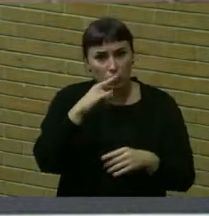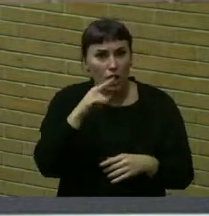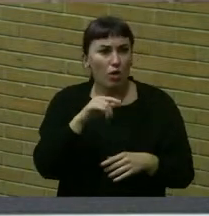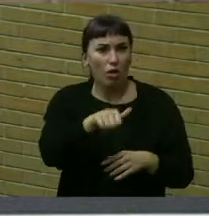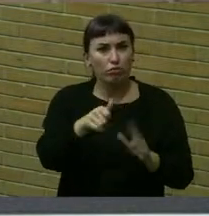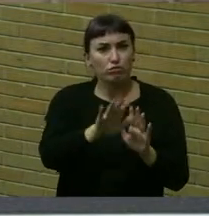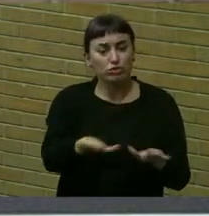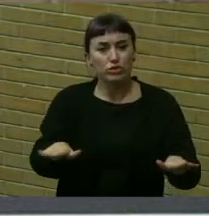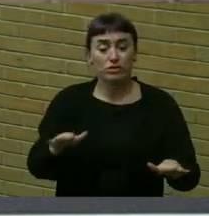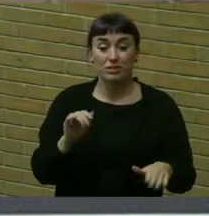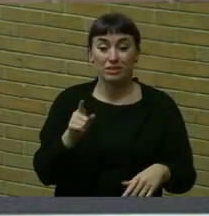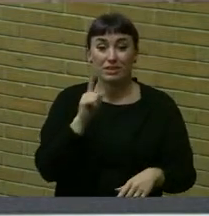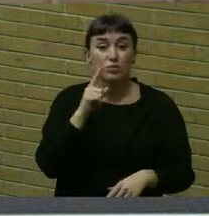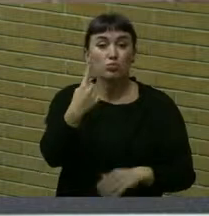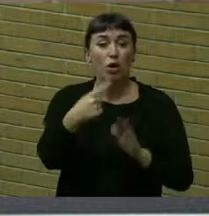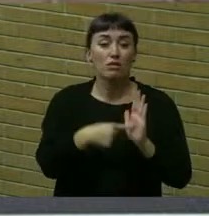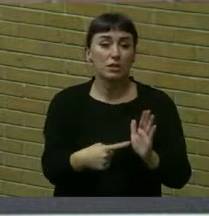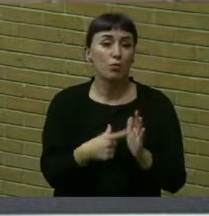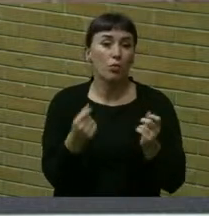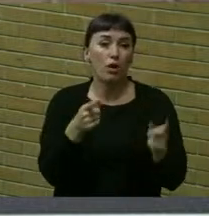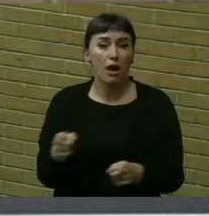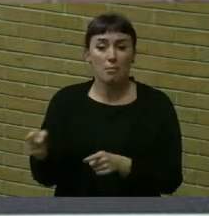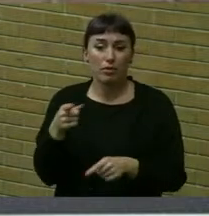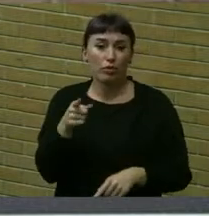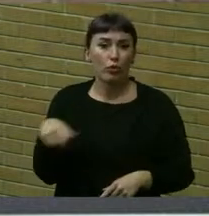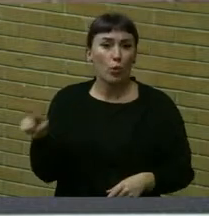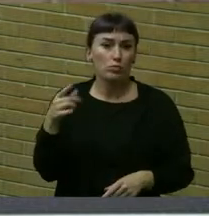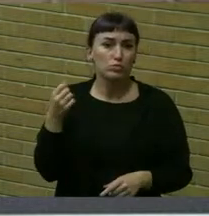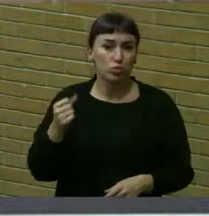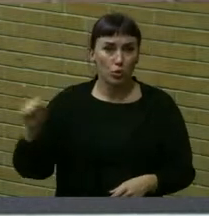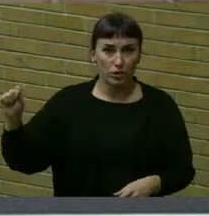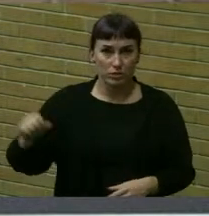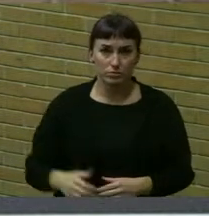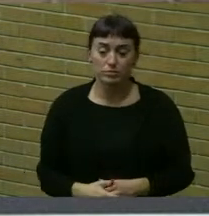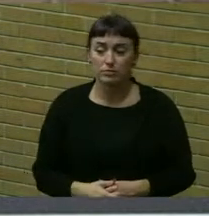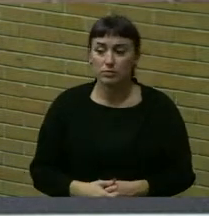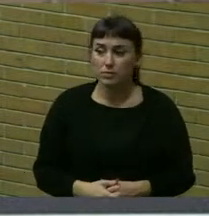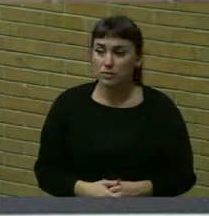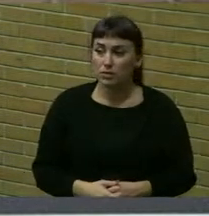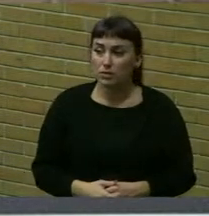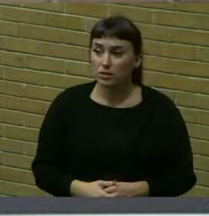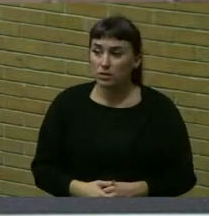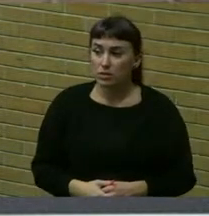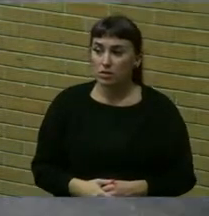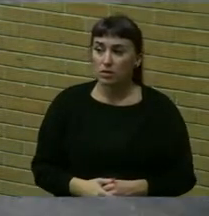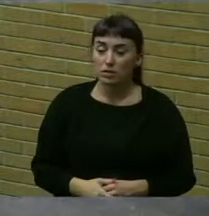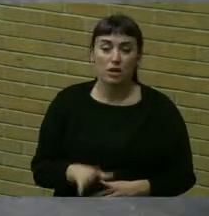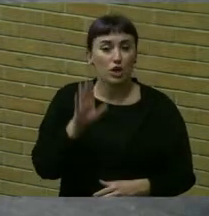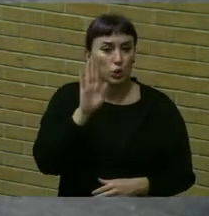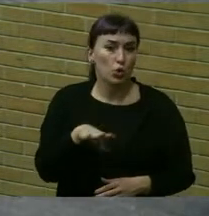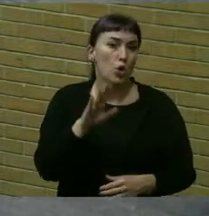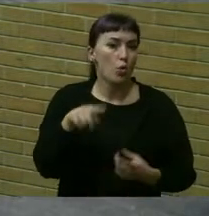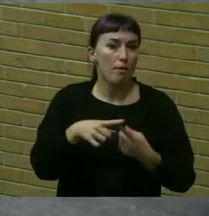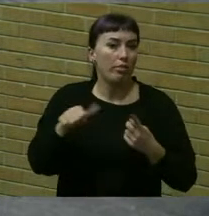And this is just a small sampling of what goes on at those protests. Okay, I'm going to edit everything else out and you know about it anyways. So